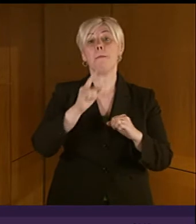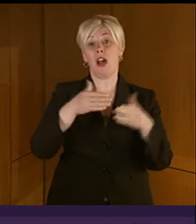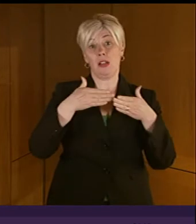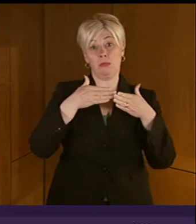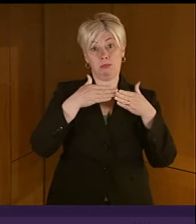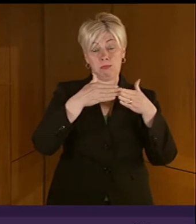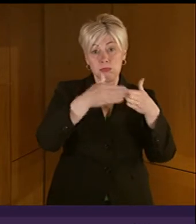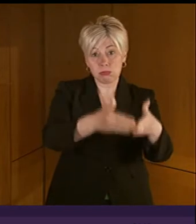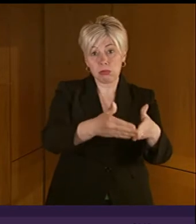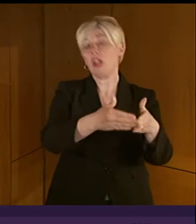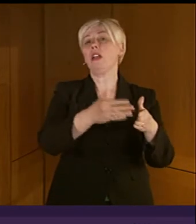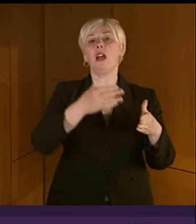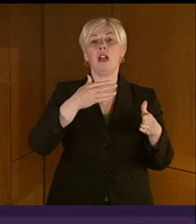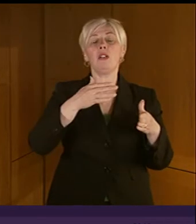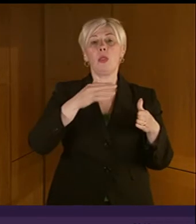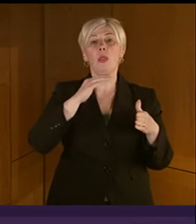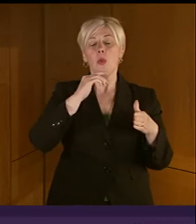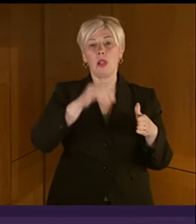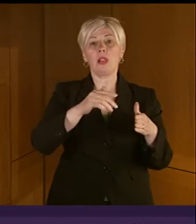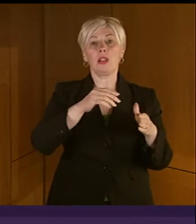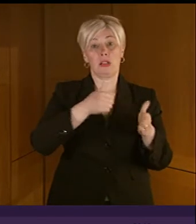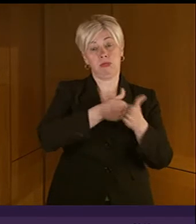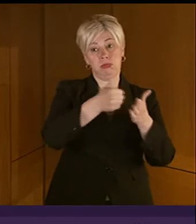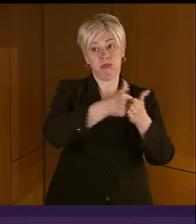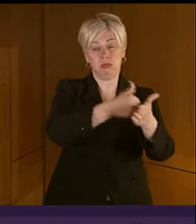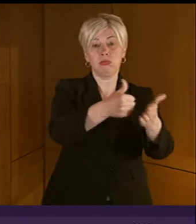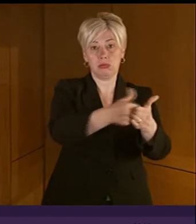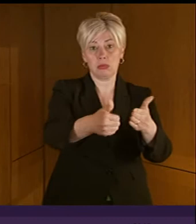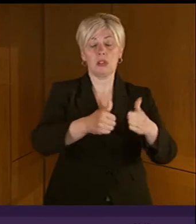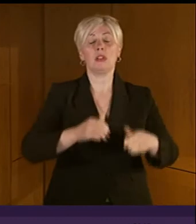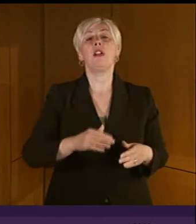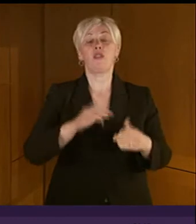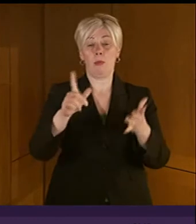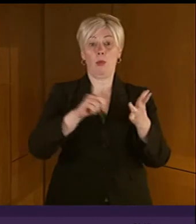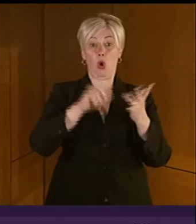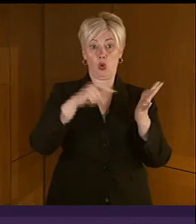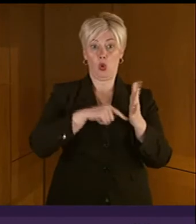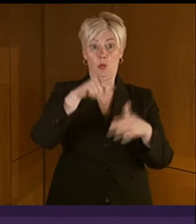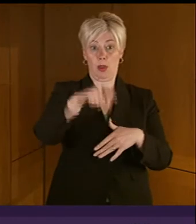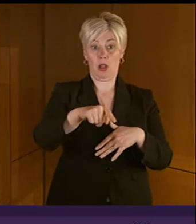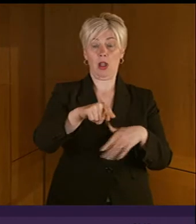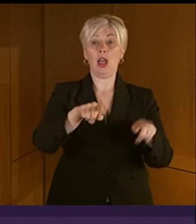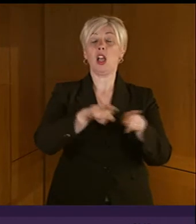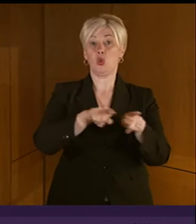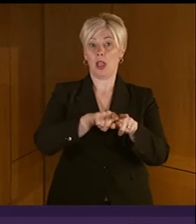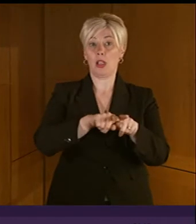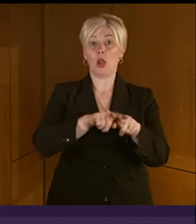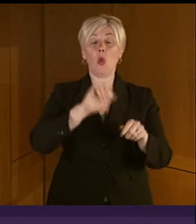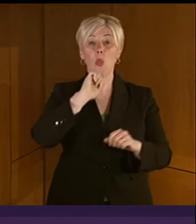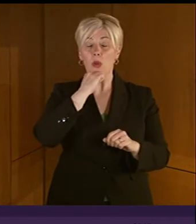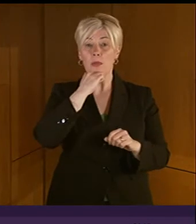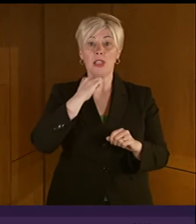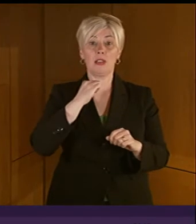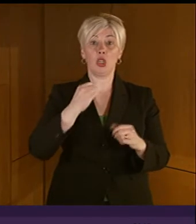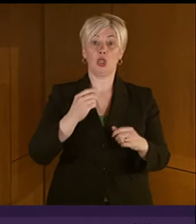-Tyree-Campbelltown routes from October following discussions with the communities concerned. We will also take delivery of the first of our